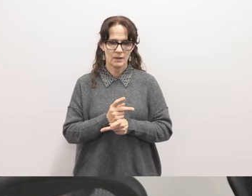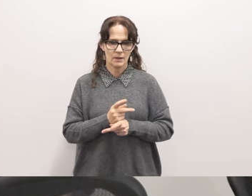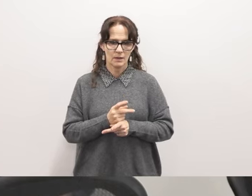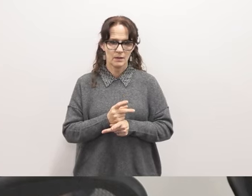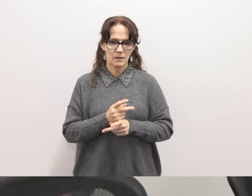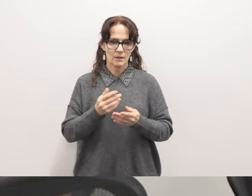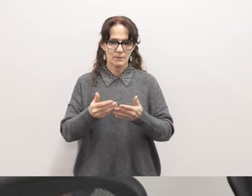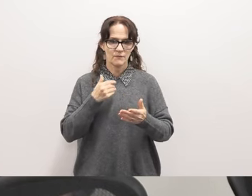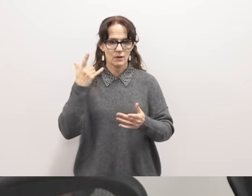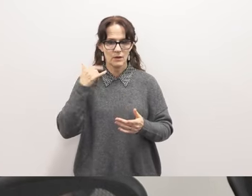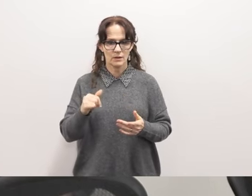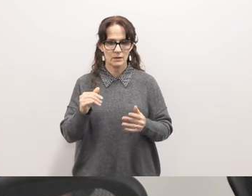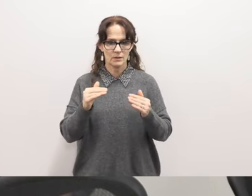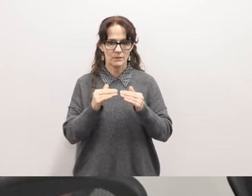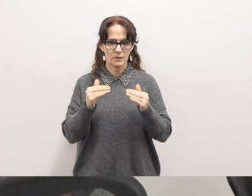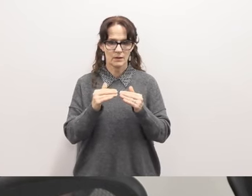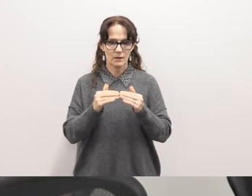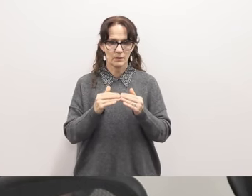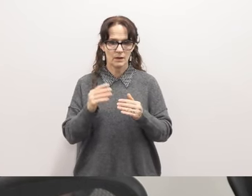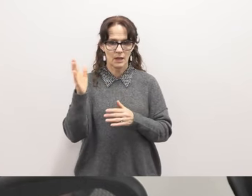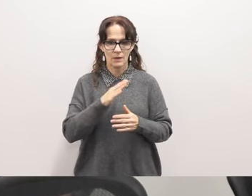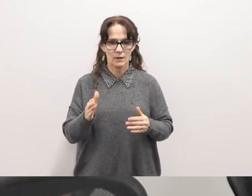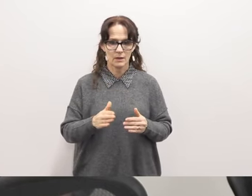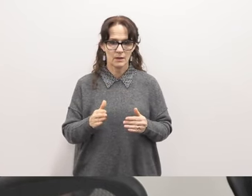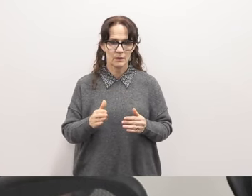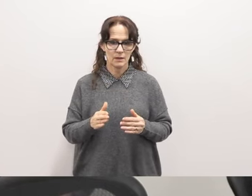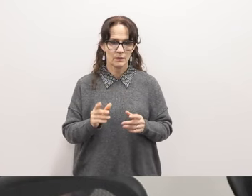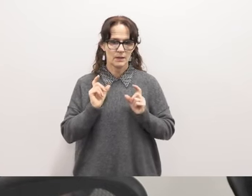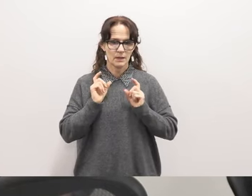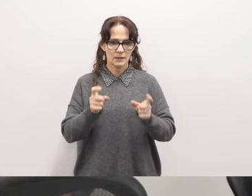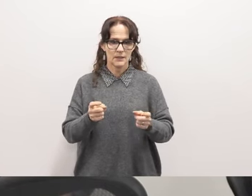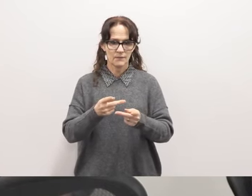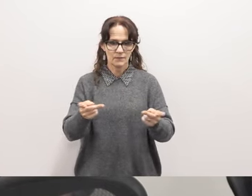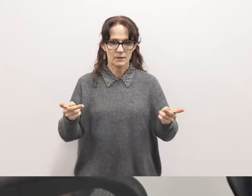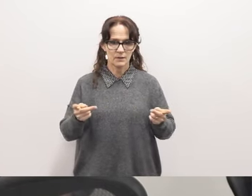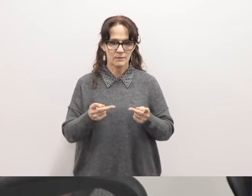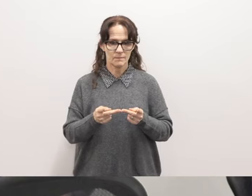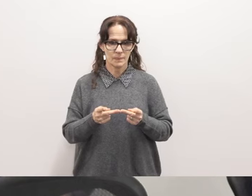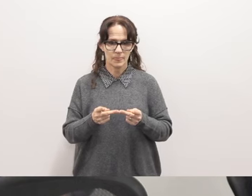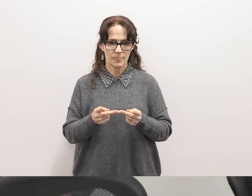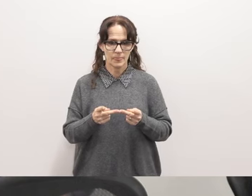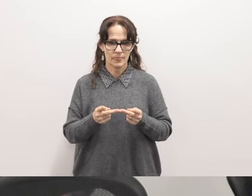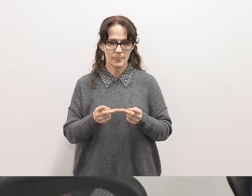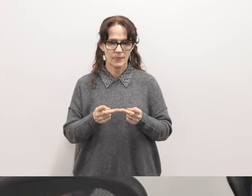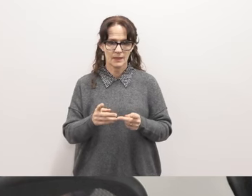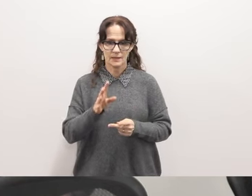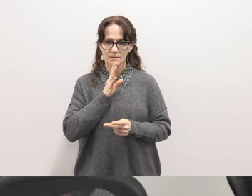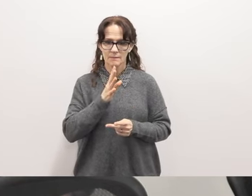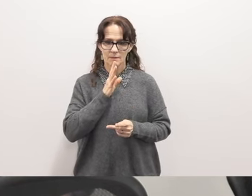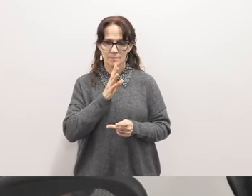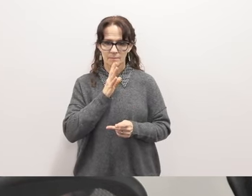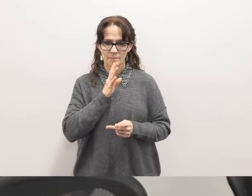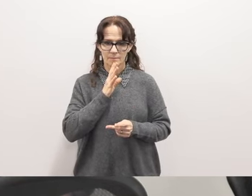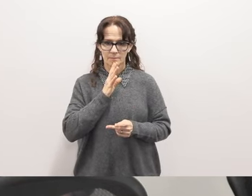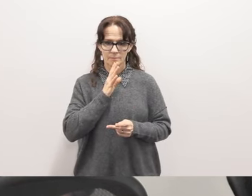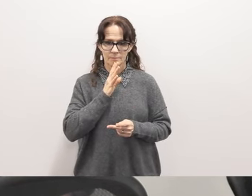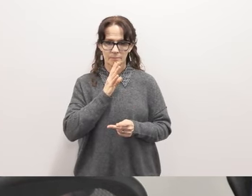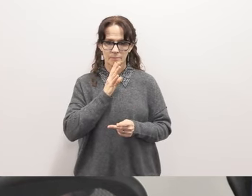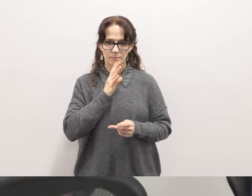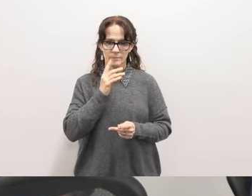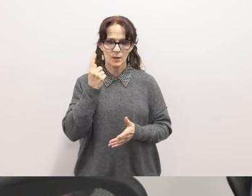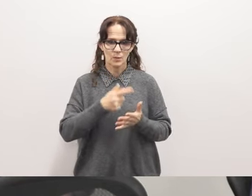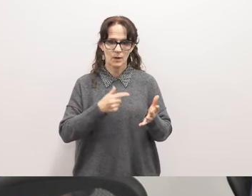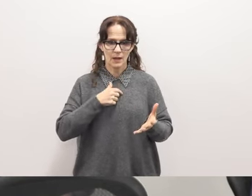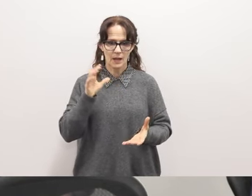Before Californians for Justice, was never given the space to speak what I